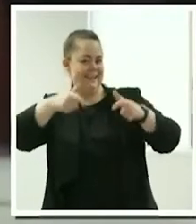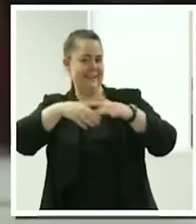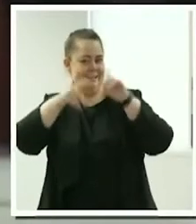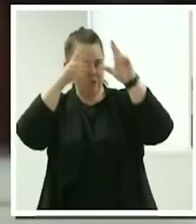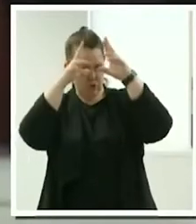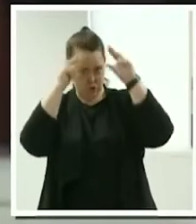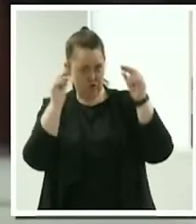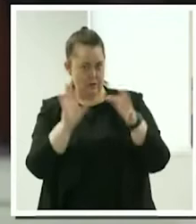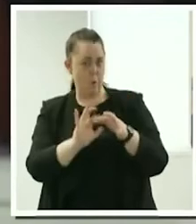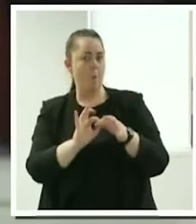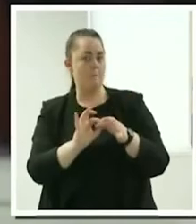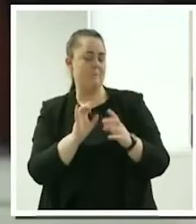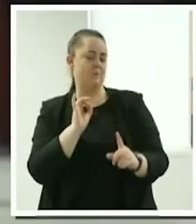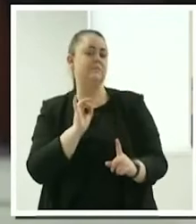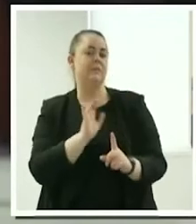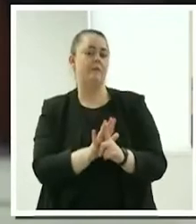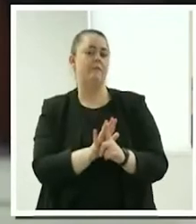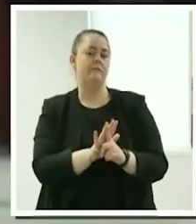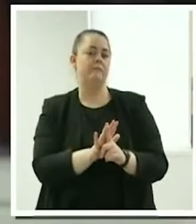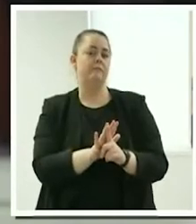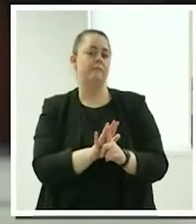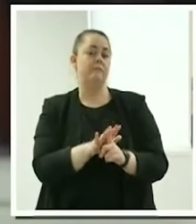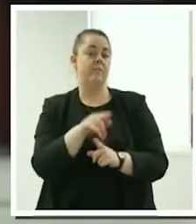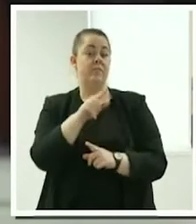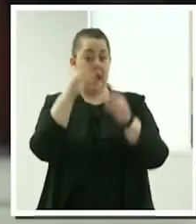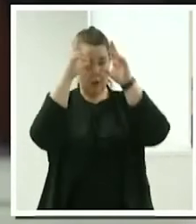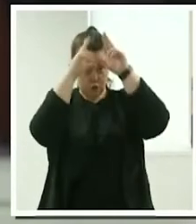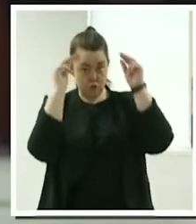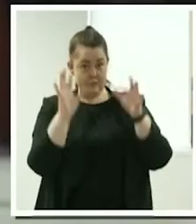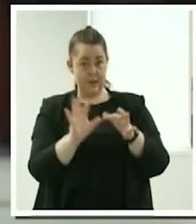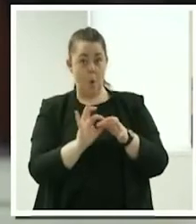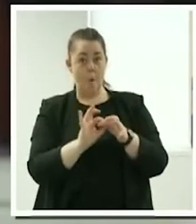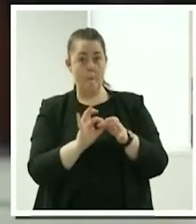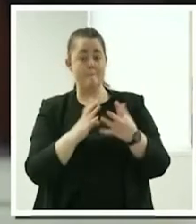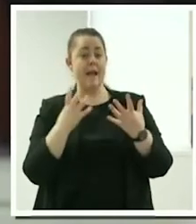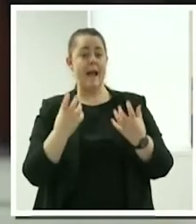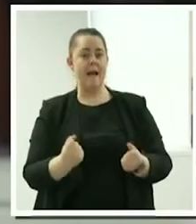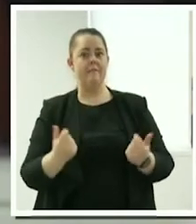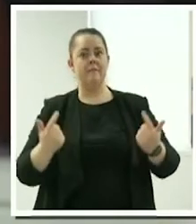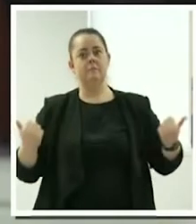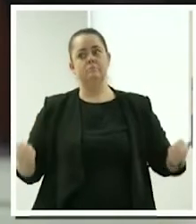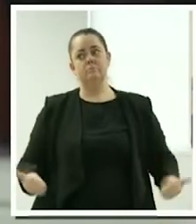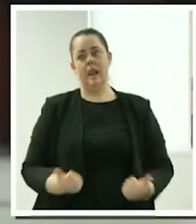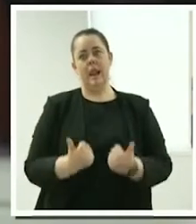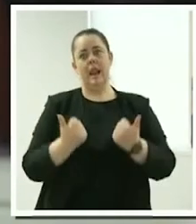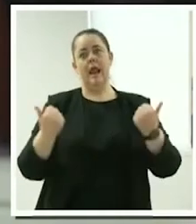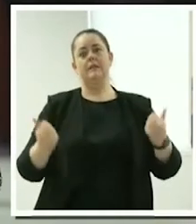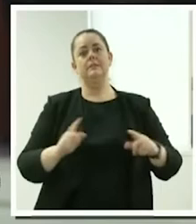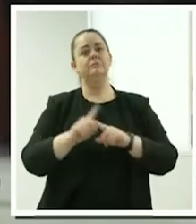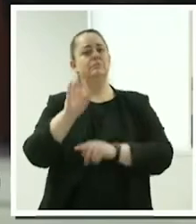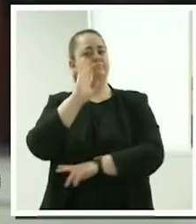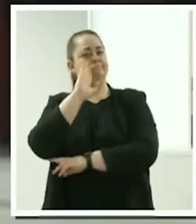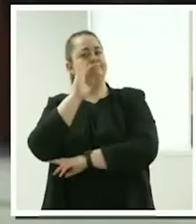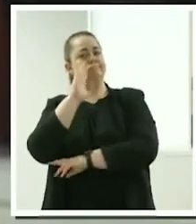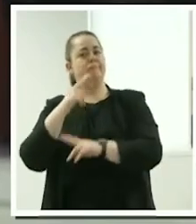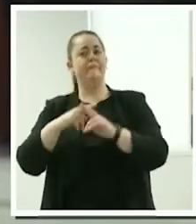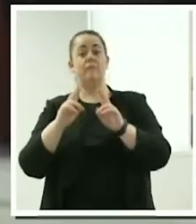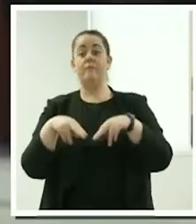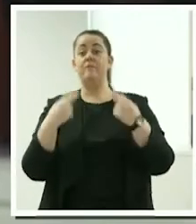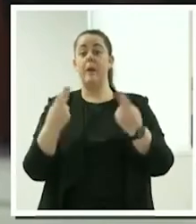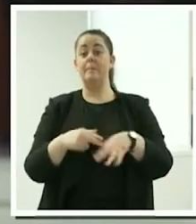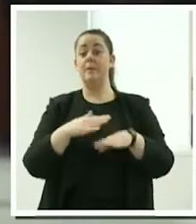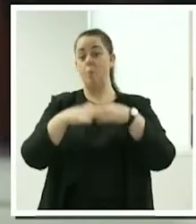and that nursing home has a lot of seminars for families on